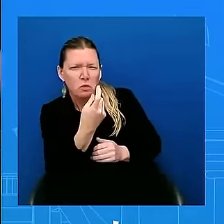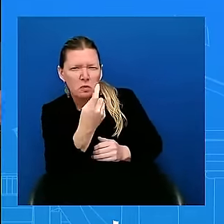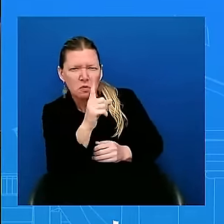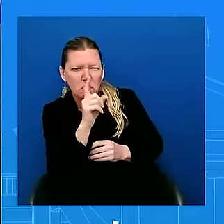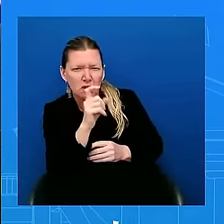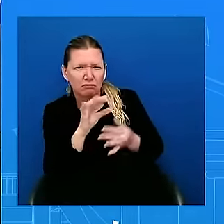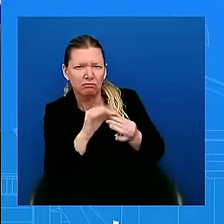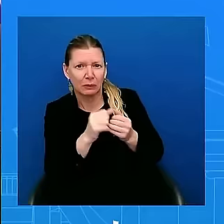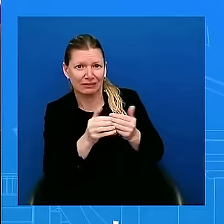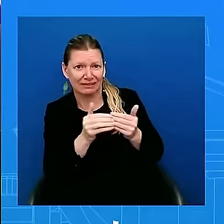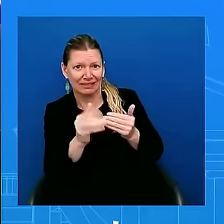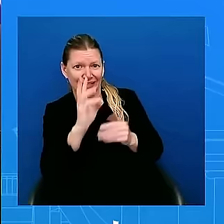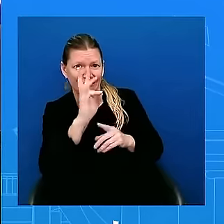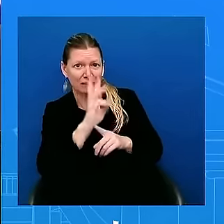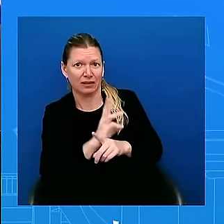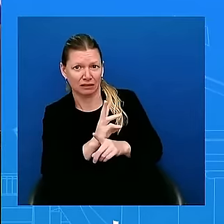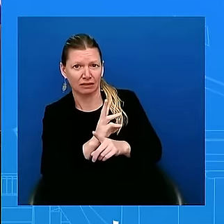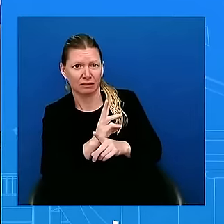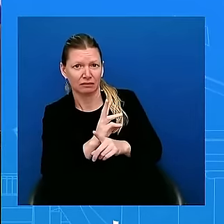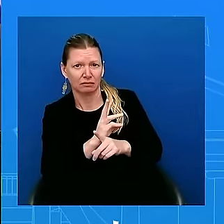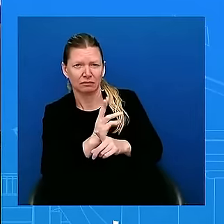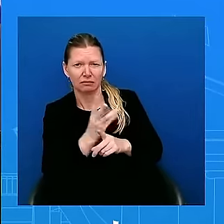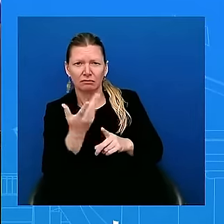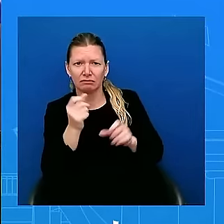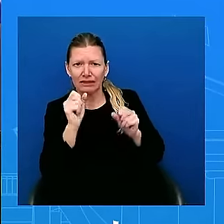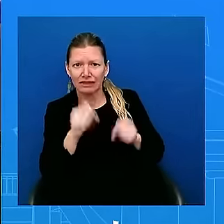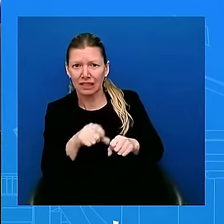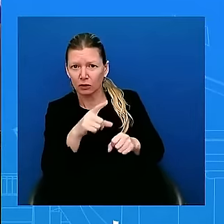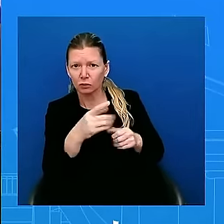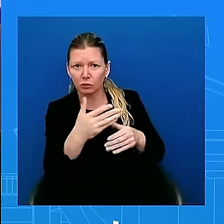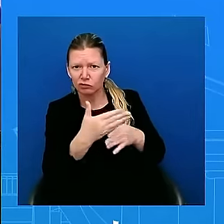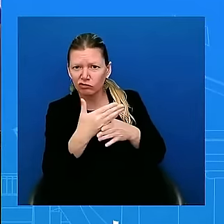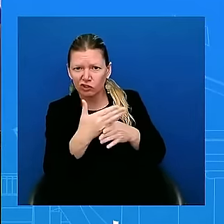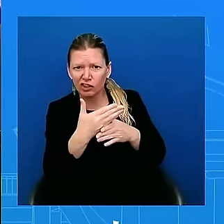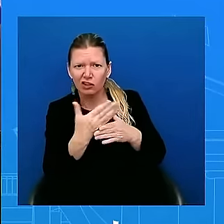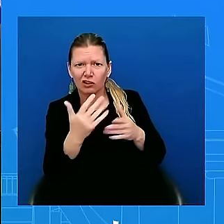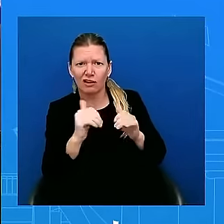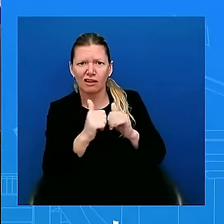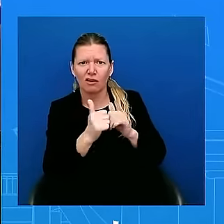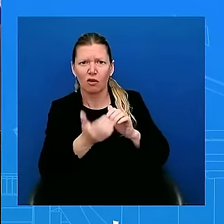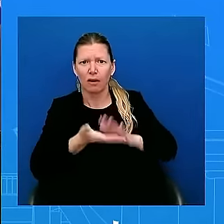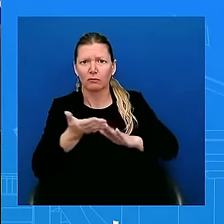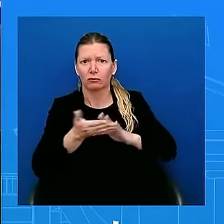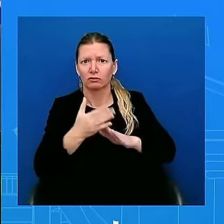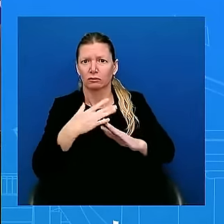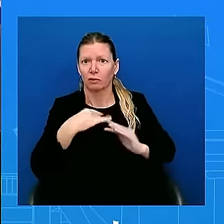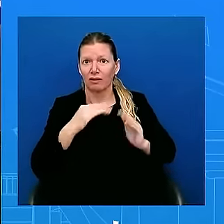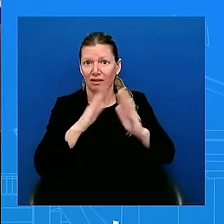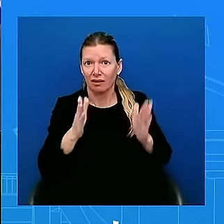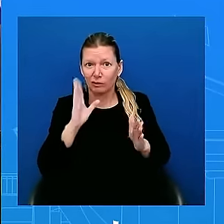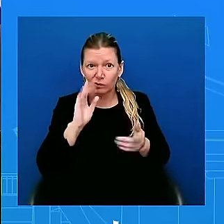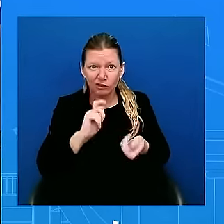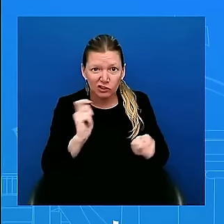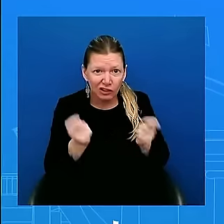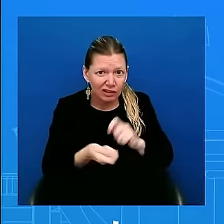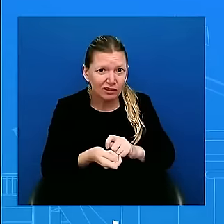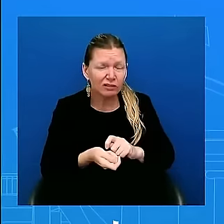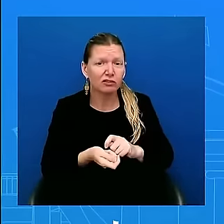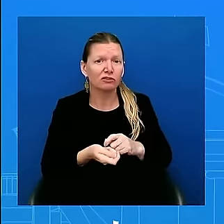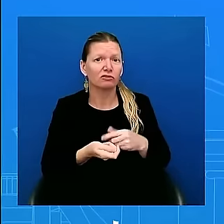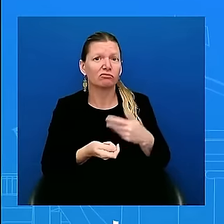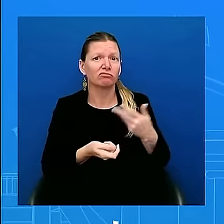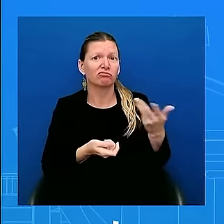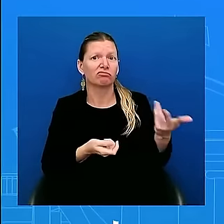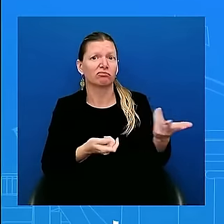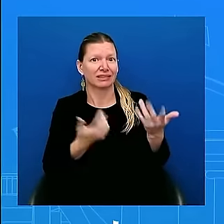operations at the White House may change the president's schedule may change anything else that reflects obviously is a lot more time now that he's not gonna be I mean you're right he has a lot more